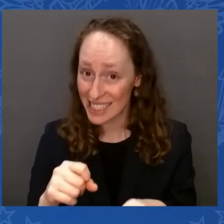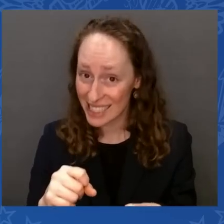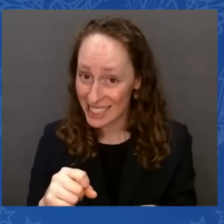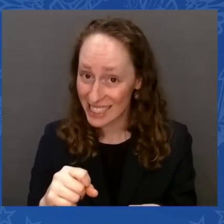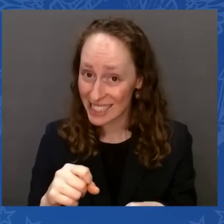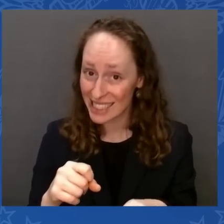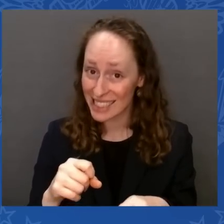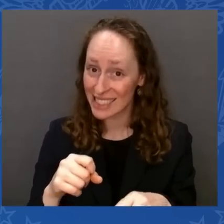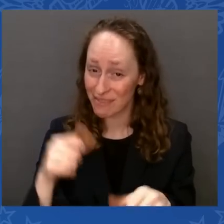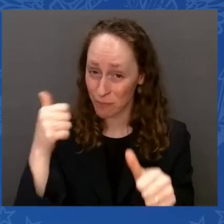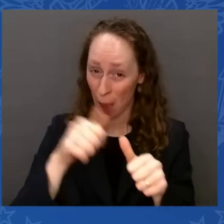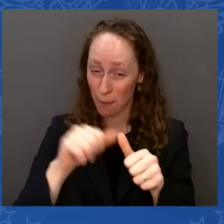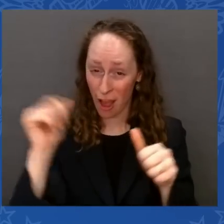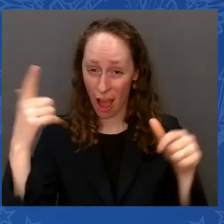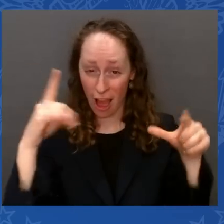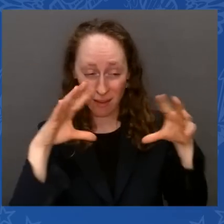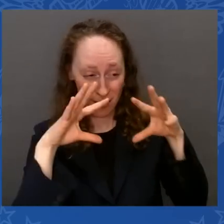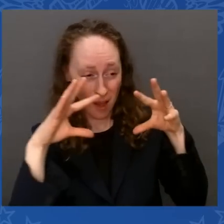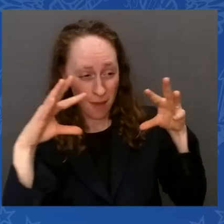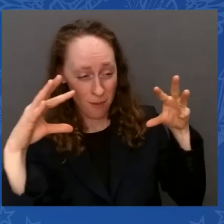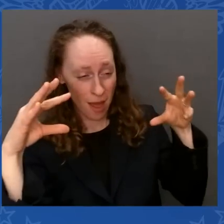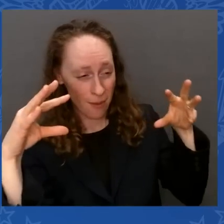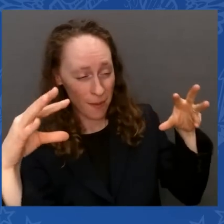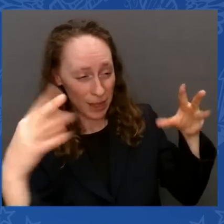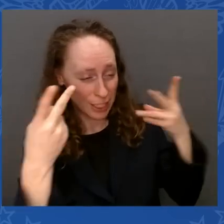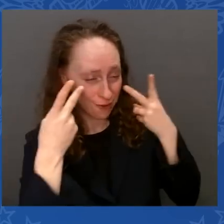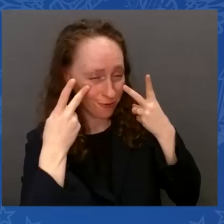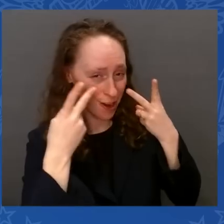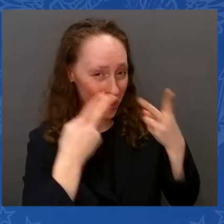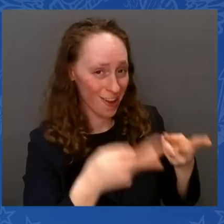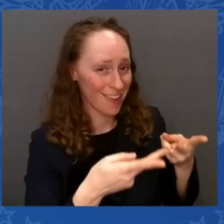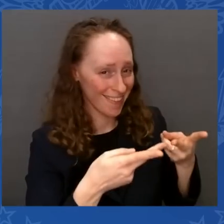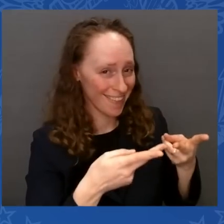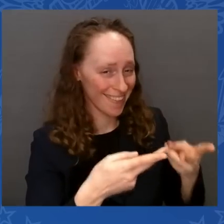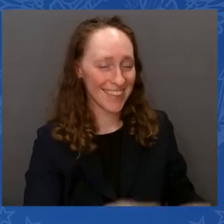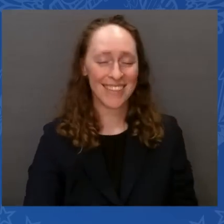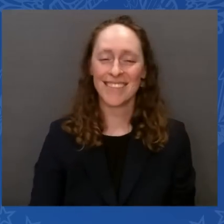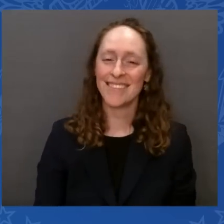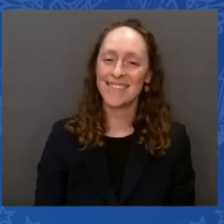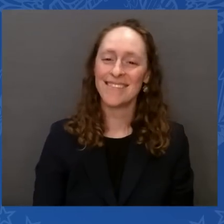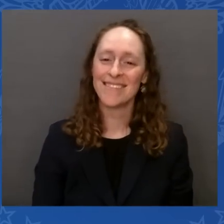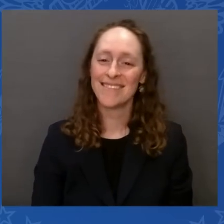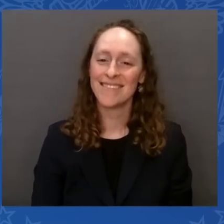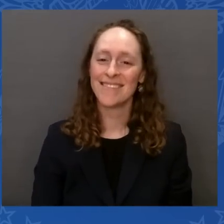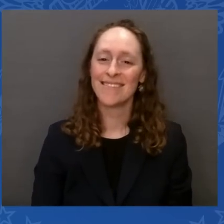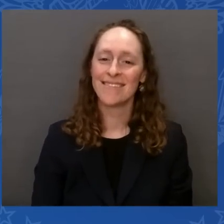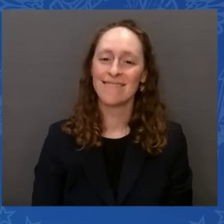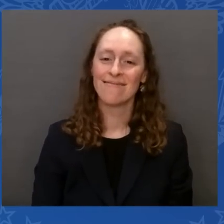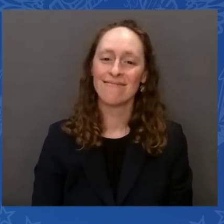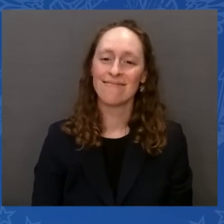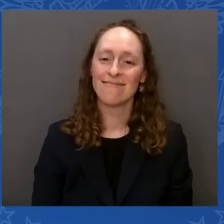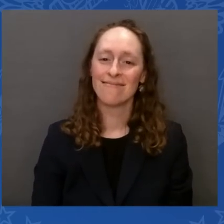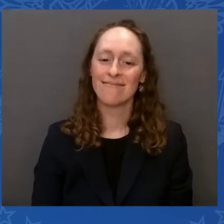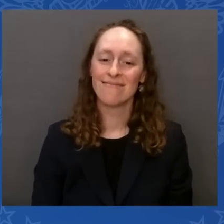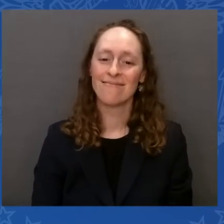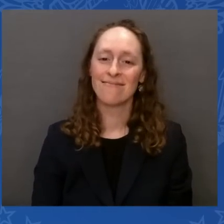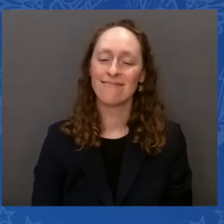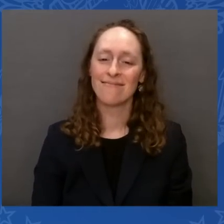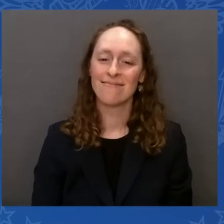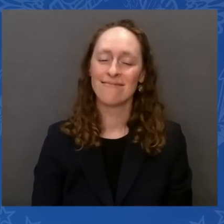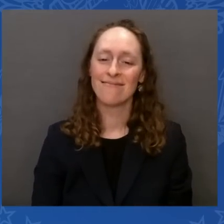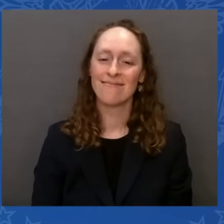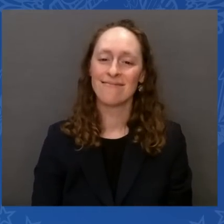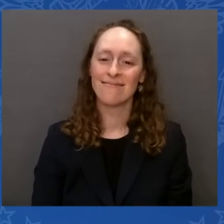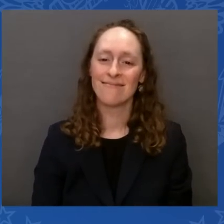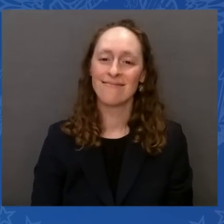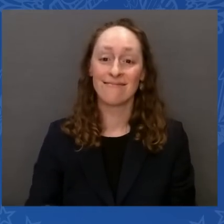kind of side. It was — it was amazing. And then there's Senator Rick Scott. The guy who's been saying for a year he